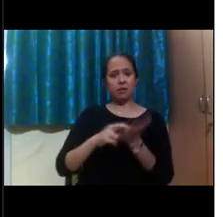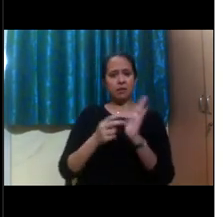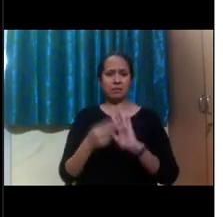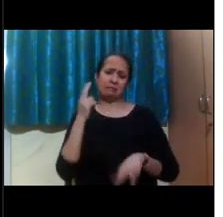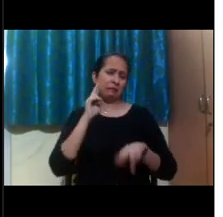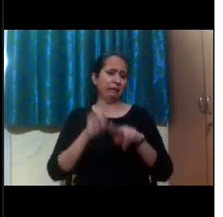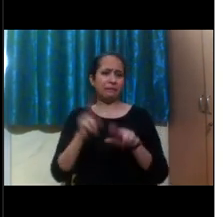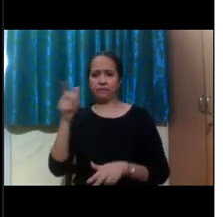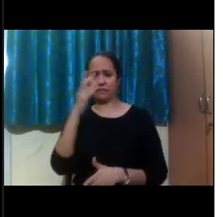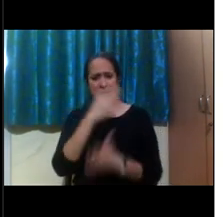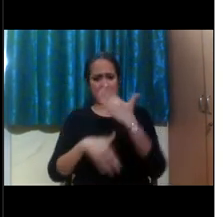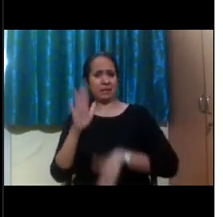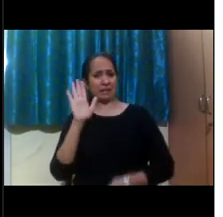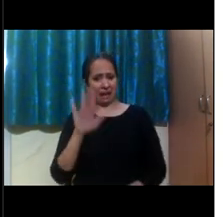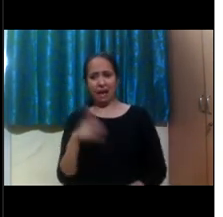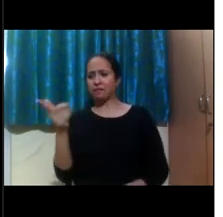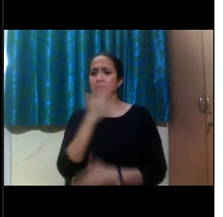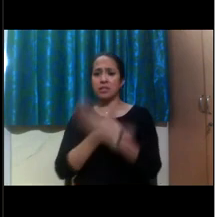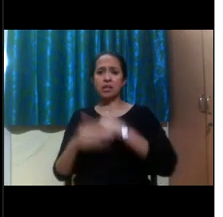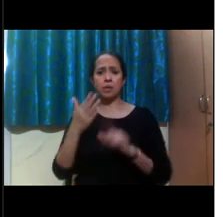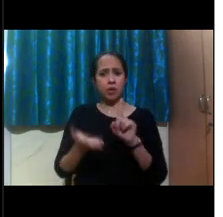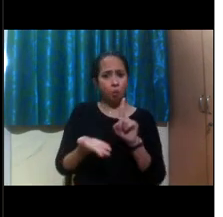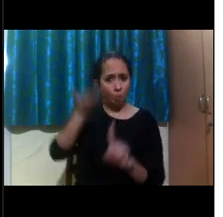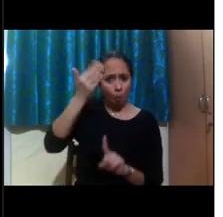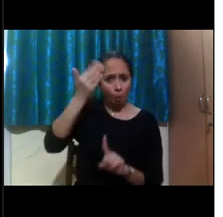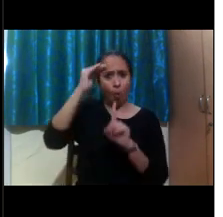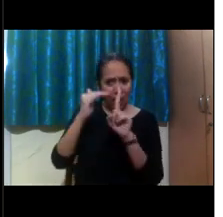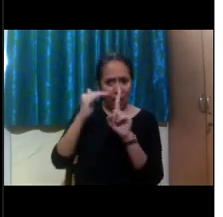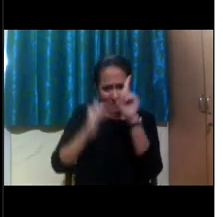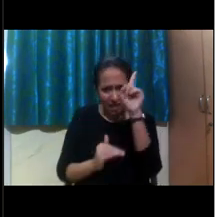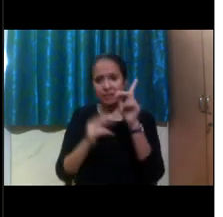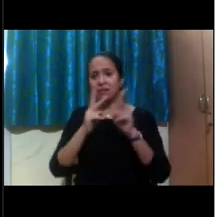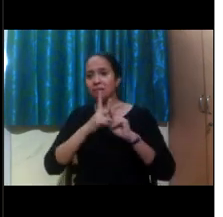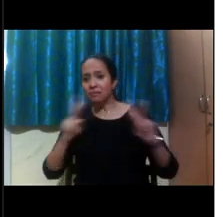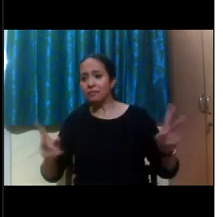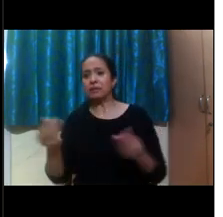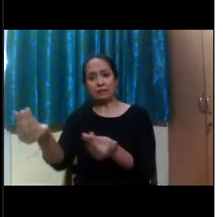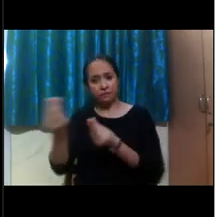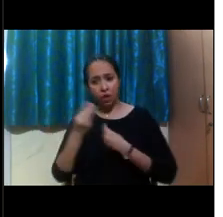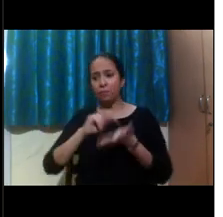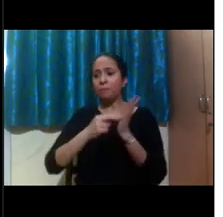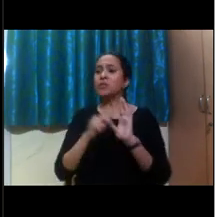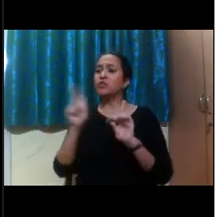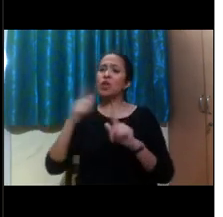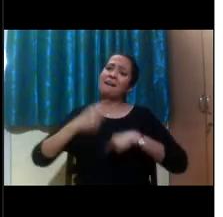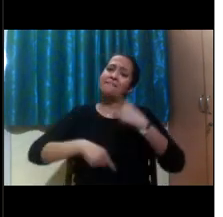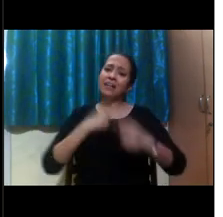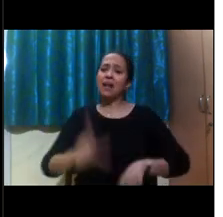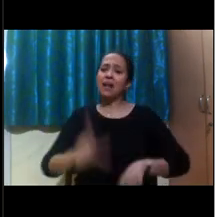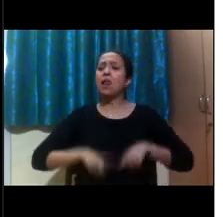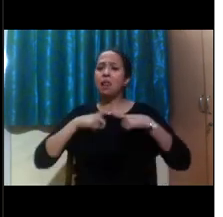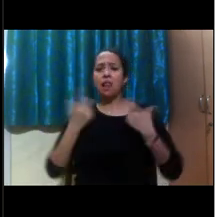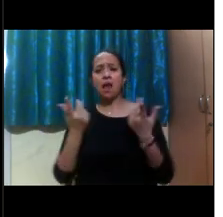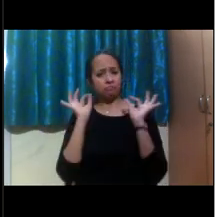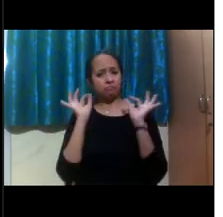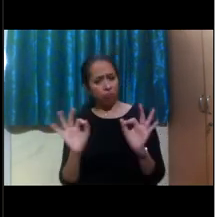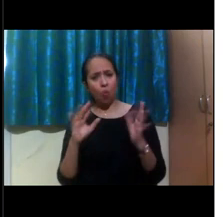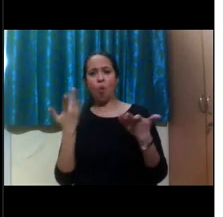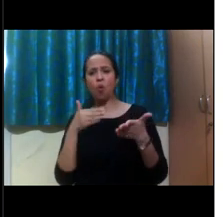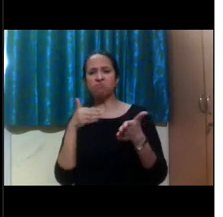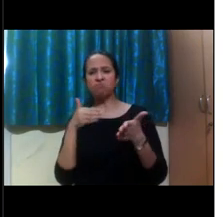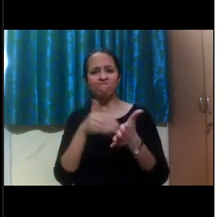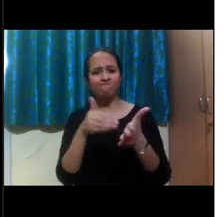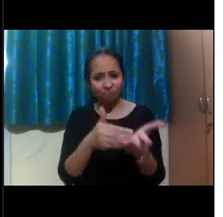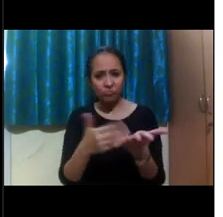even school, but just if you are, you know, going about your day, any impacts that that might, you might experience. We also sometimes want to know